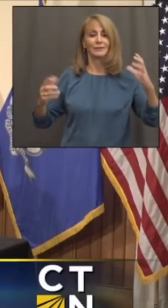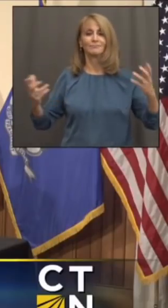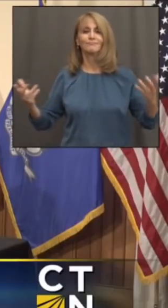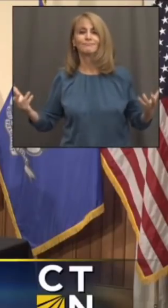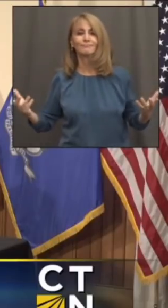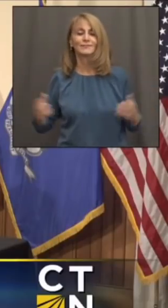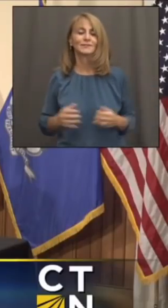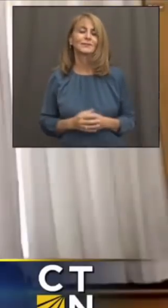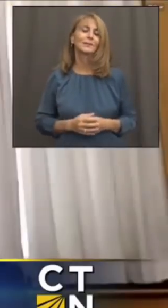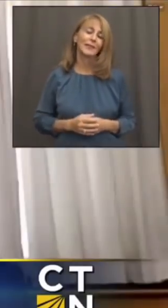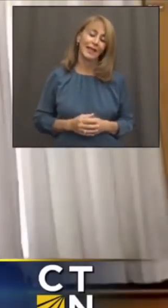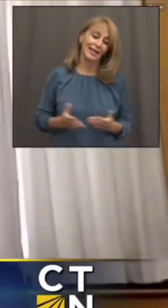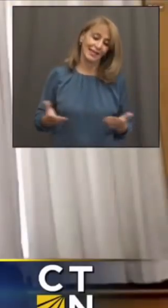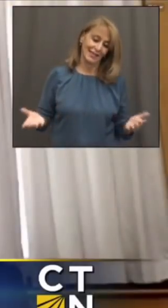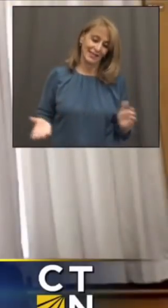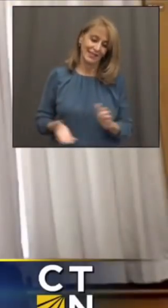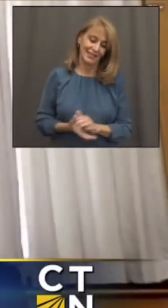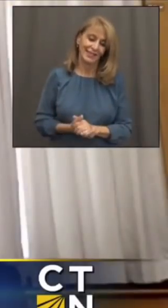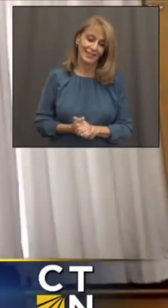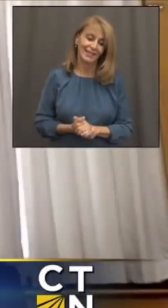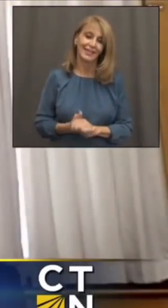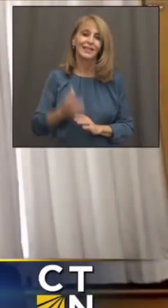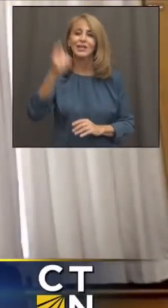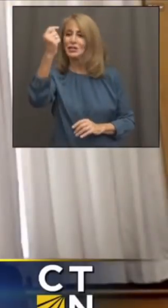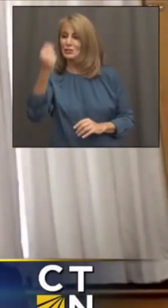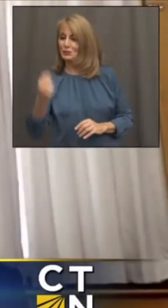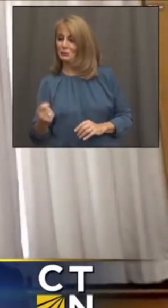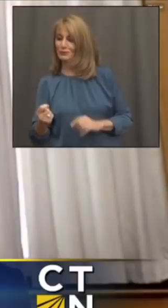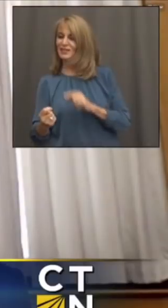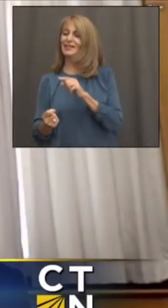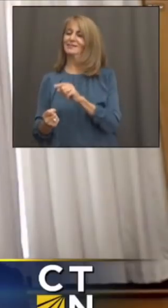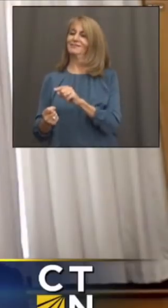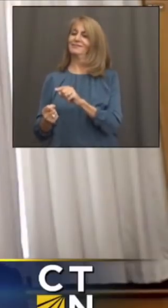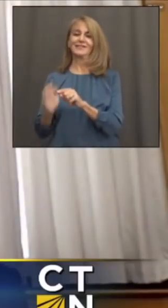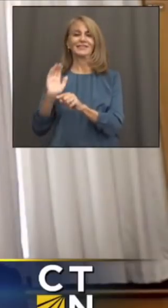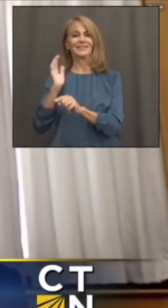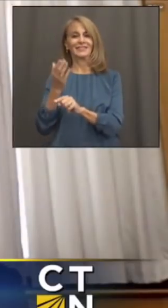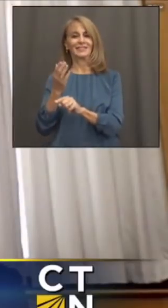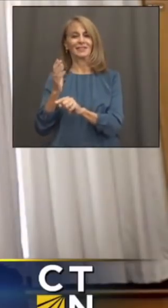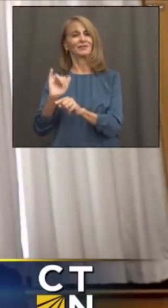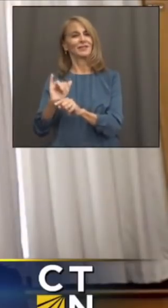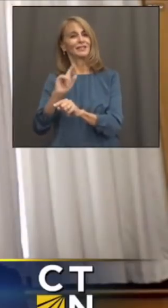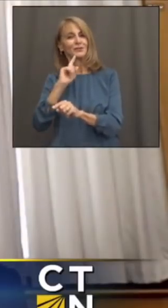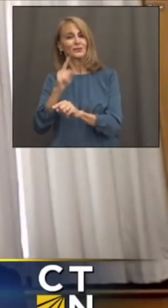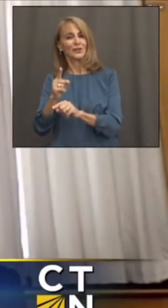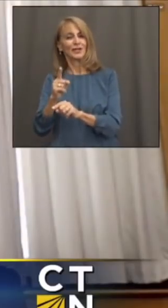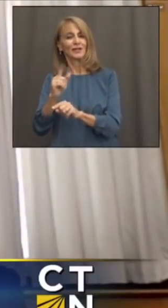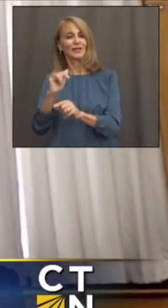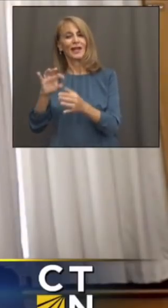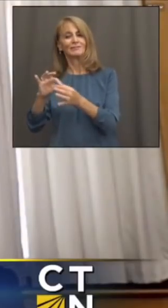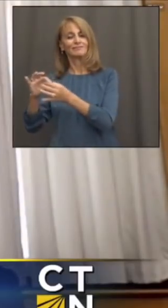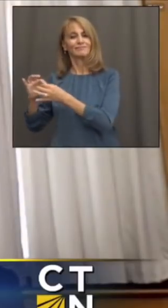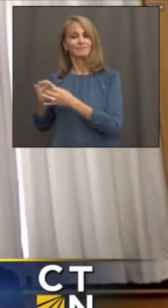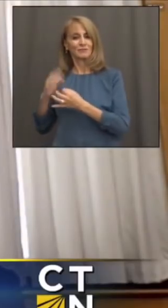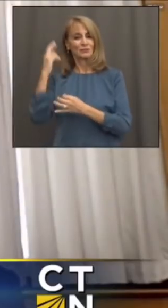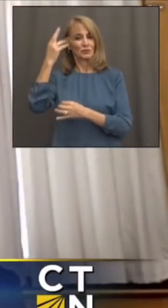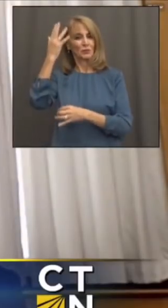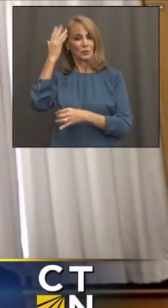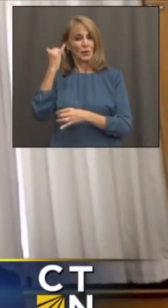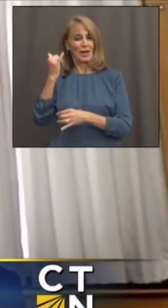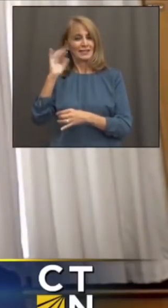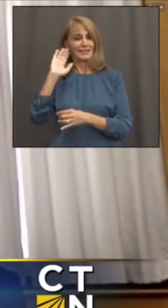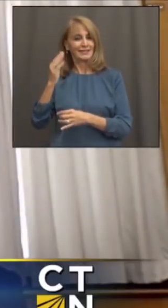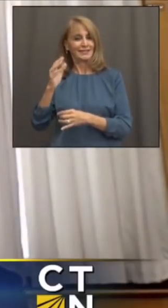So, yeah, that's true. The Tuesday phenomenon and the data is real. I think it ties back to a couple factors. So